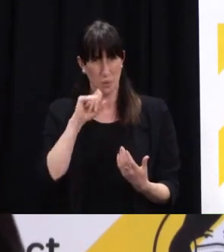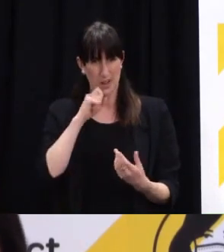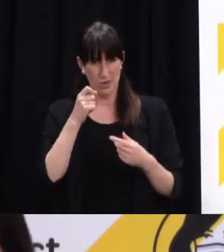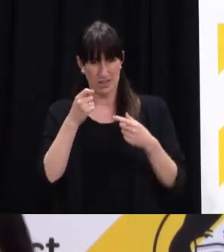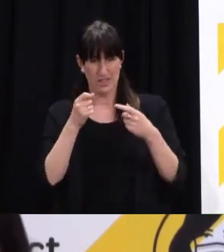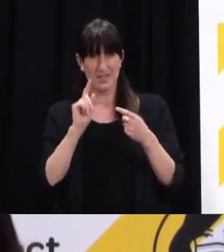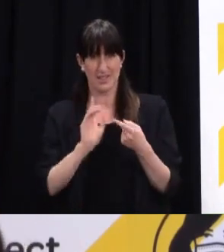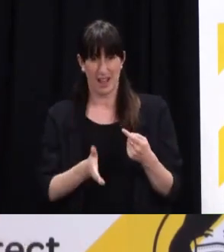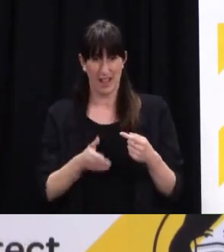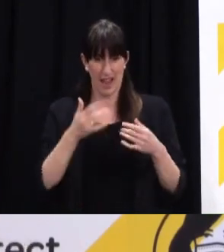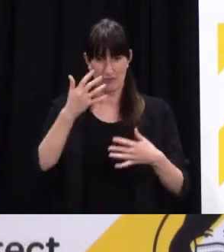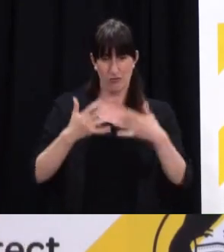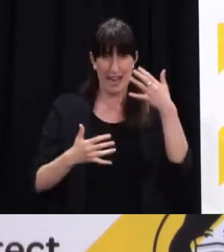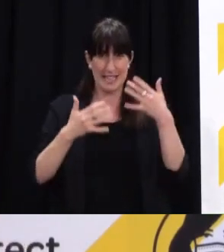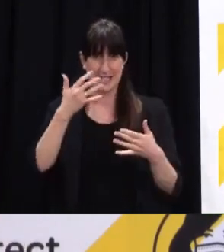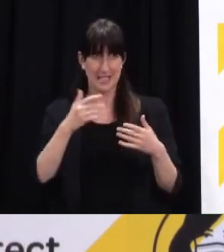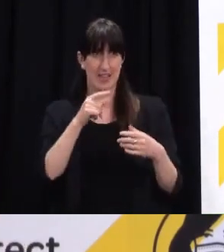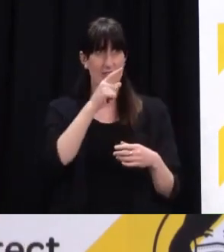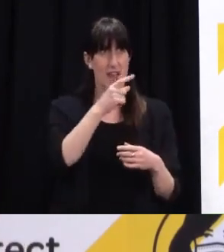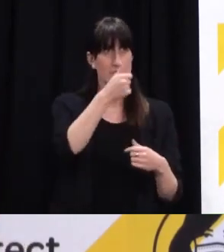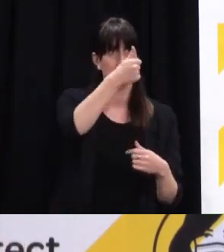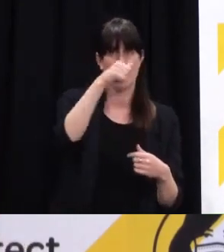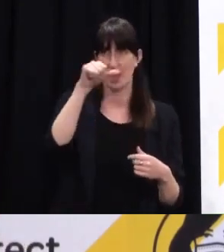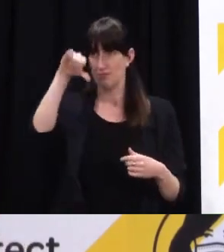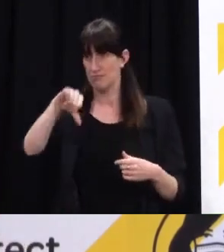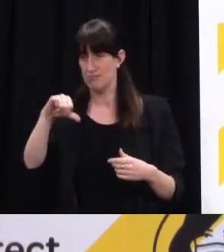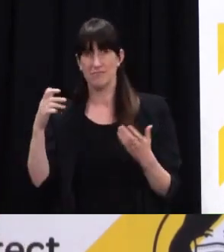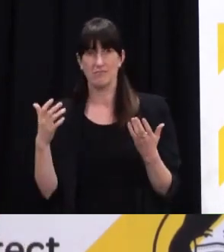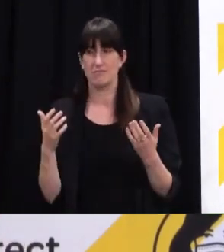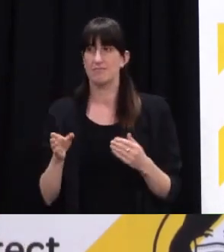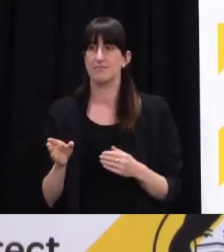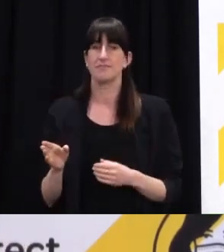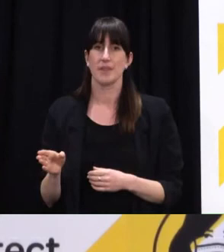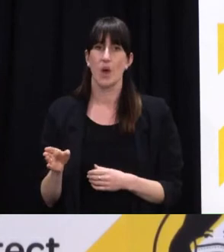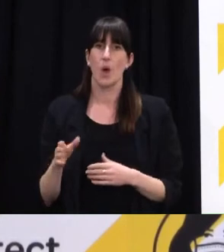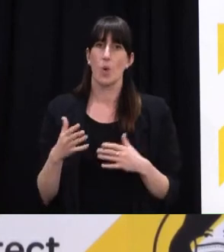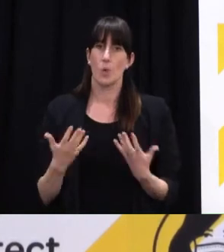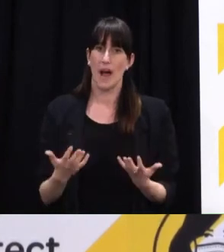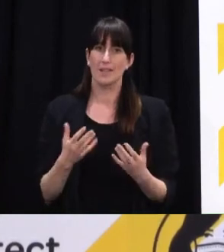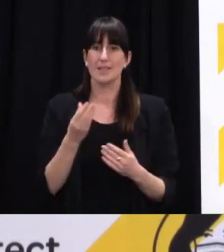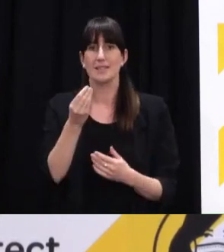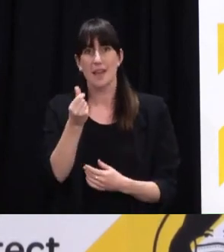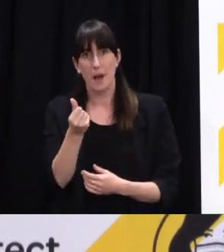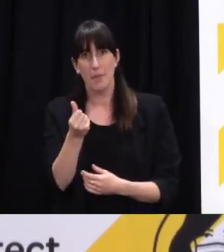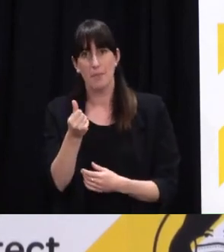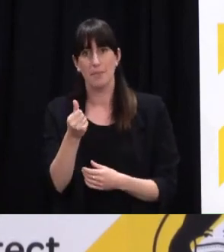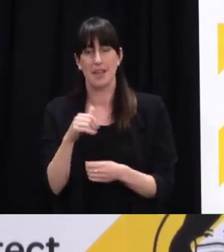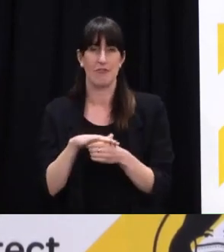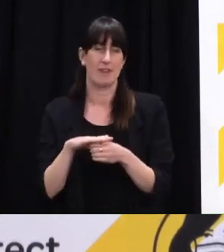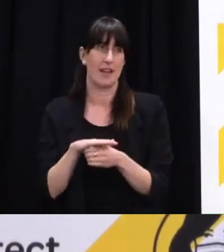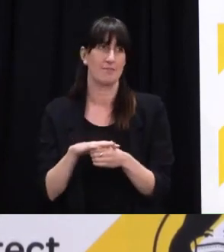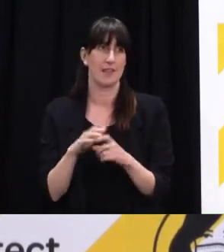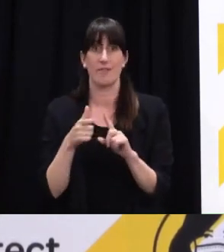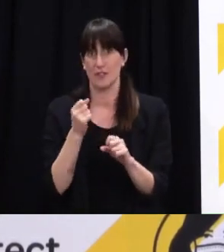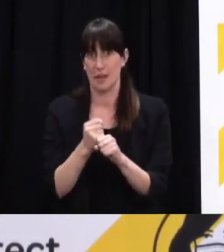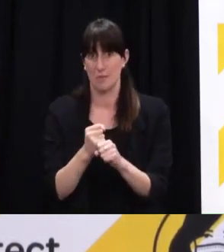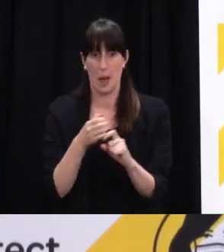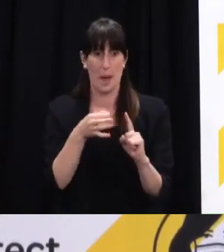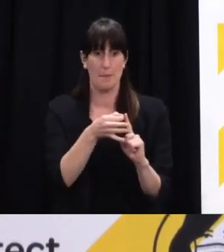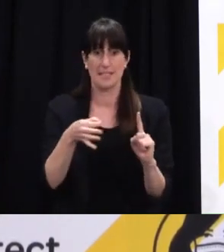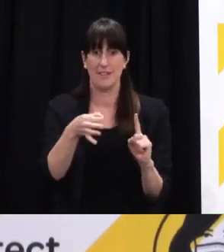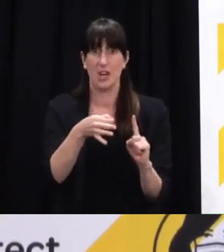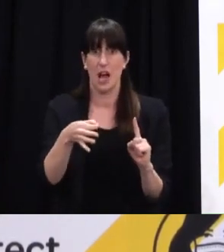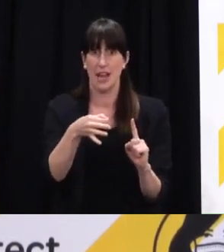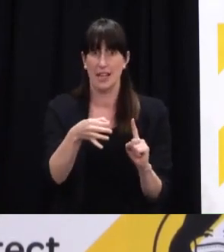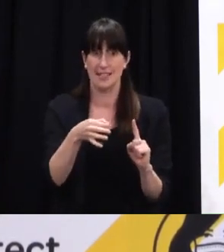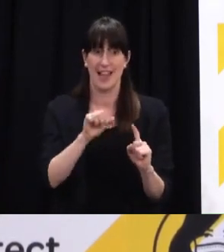and accepting, of course, there are still parts of the world, like, for instance, just to take an example within the Pacific, that still have